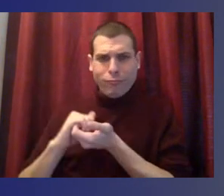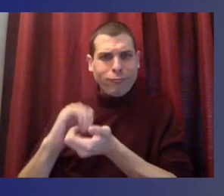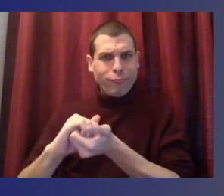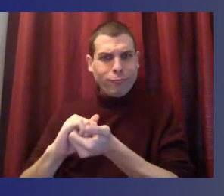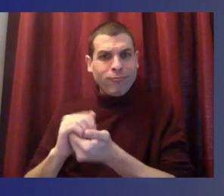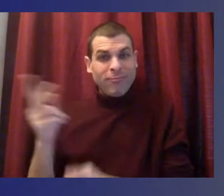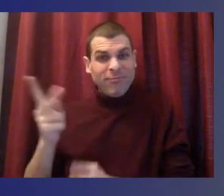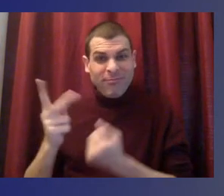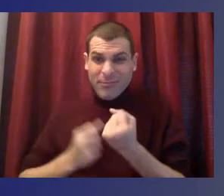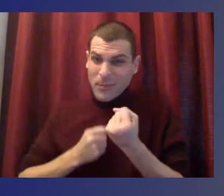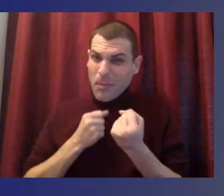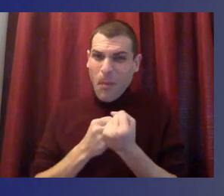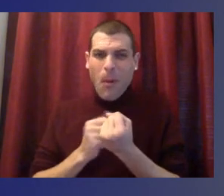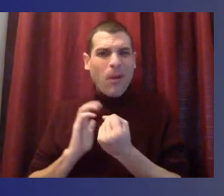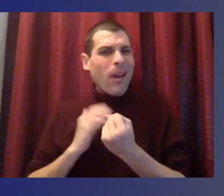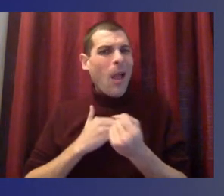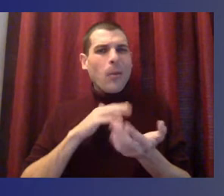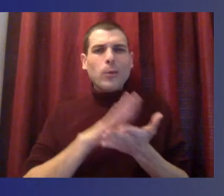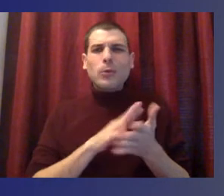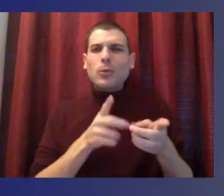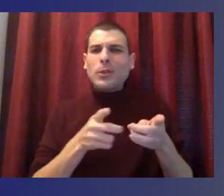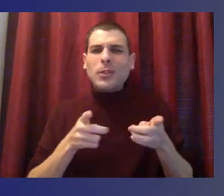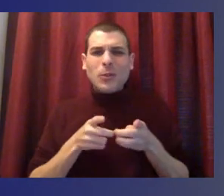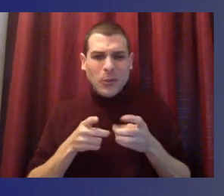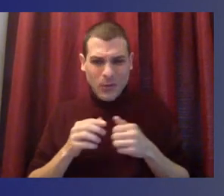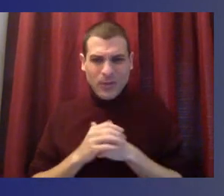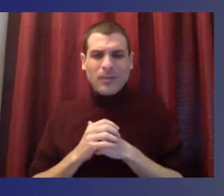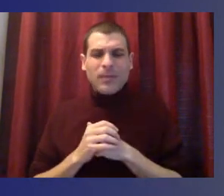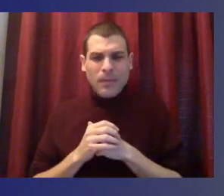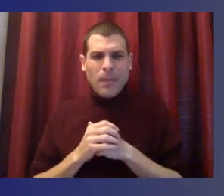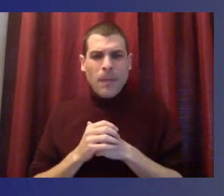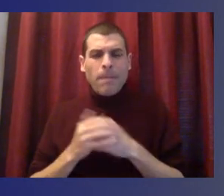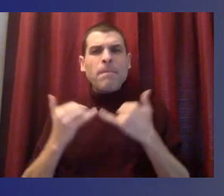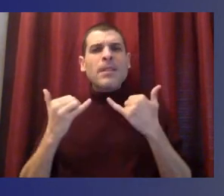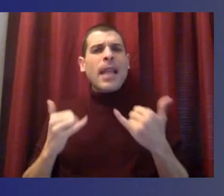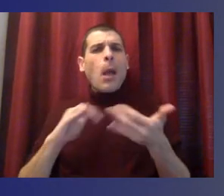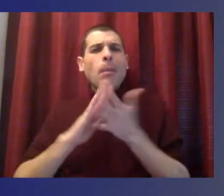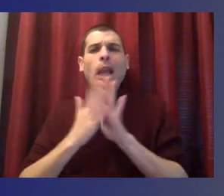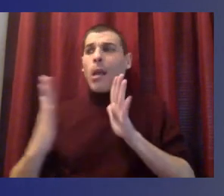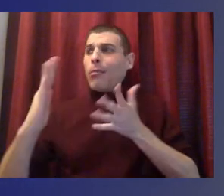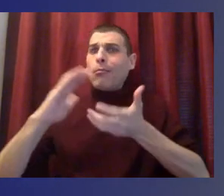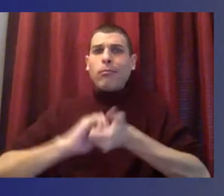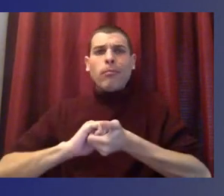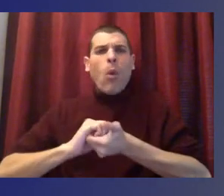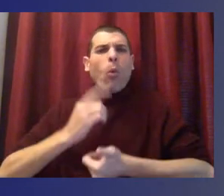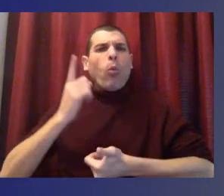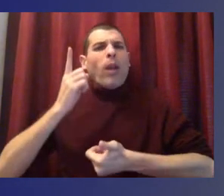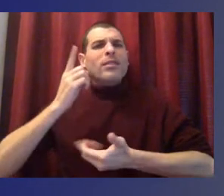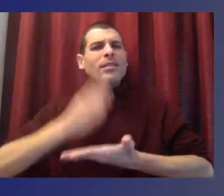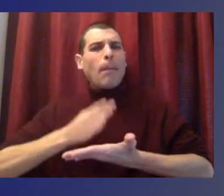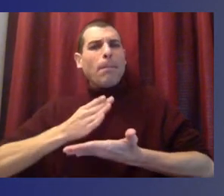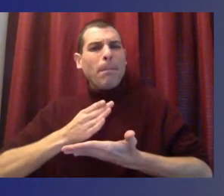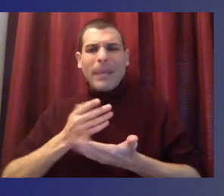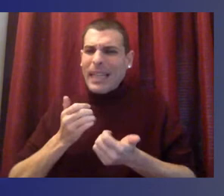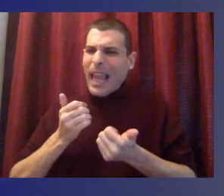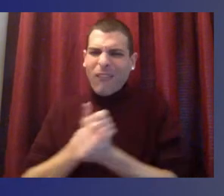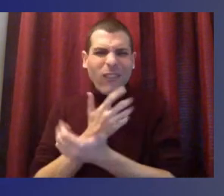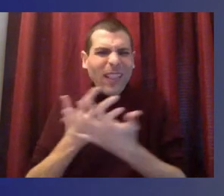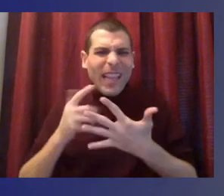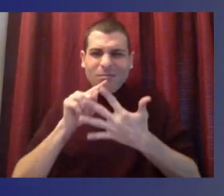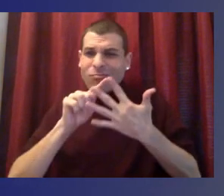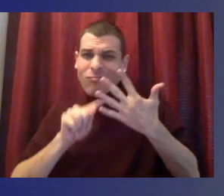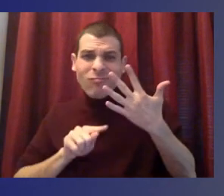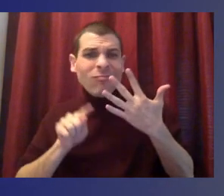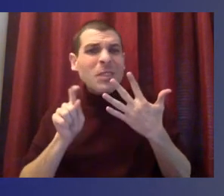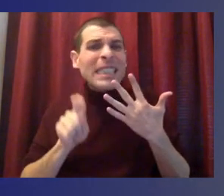which is creating somewhat of a one-stop hub for our students' work experiences that we are trying to